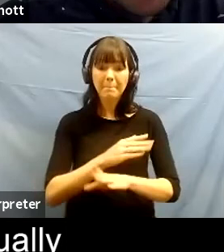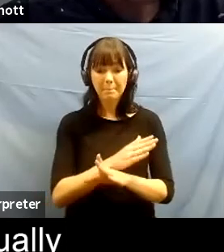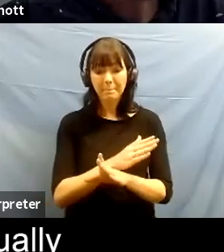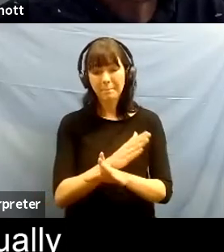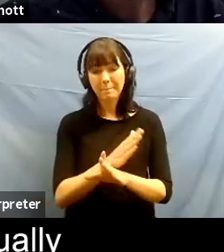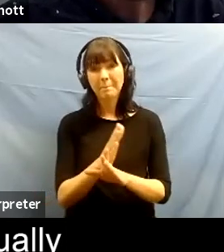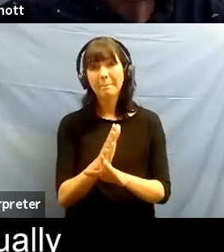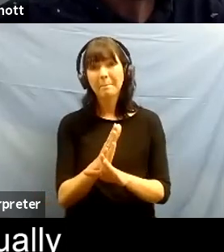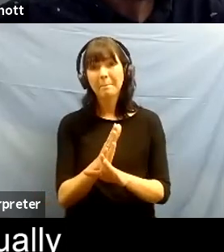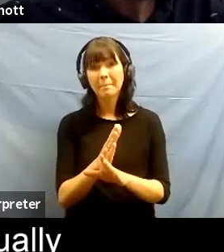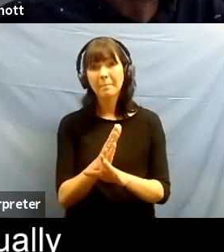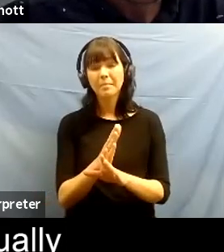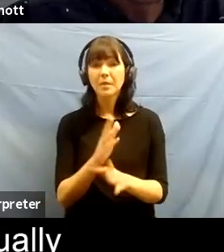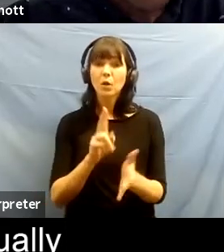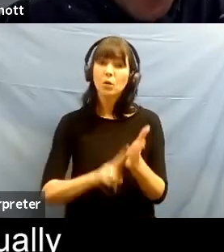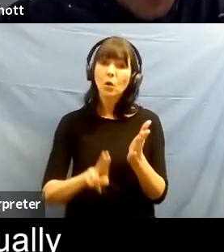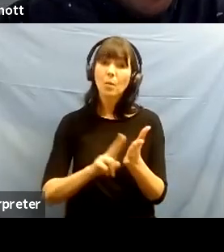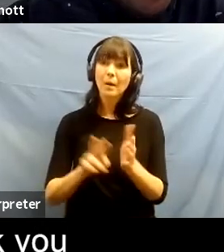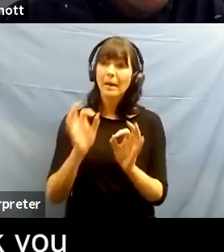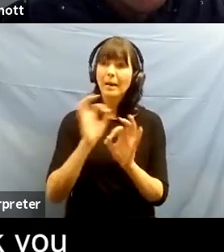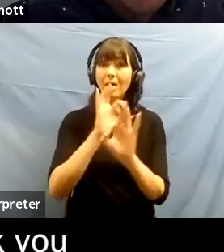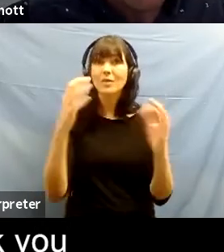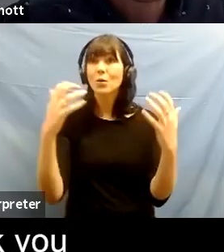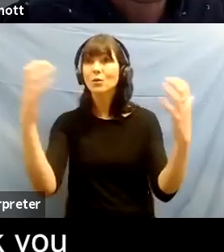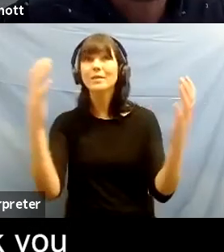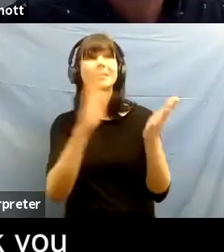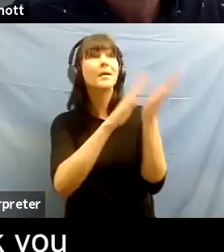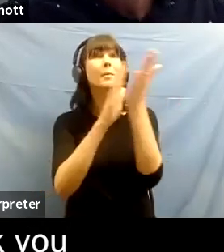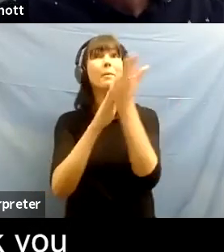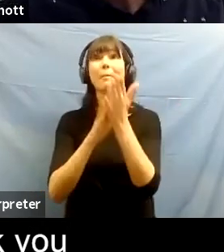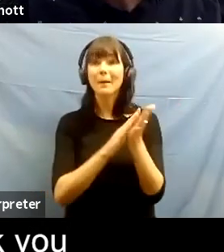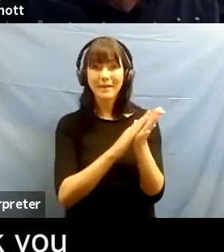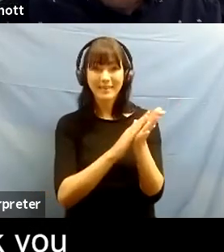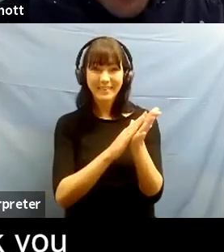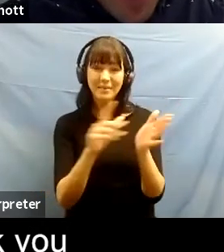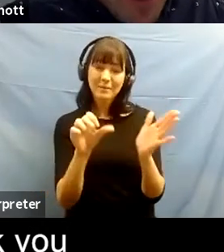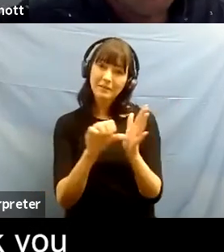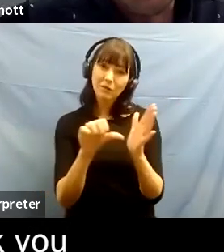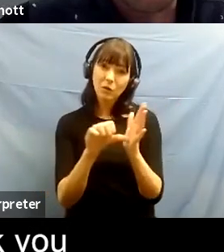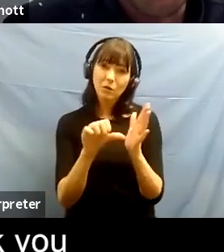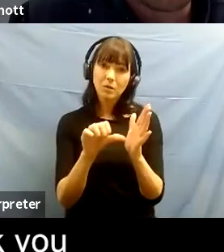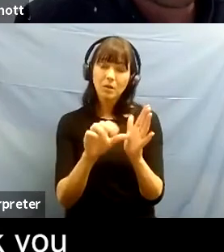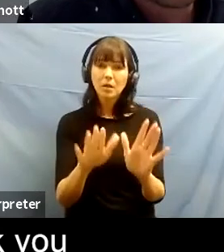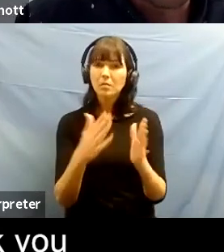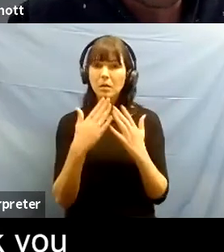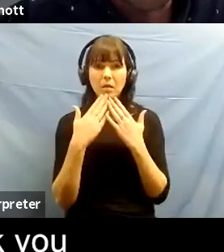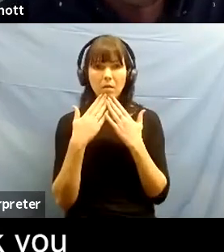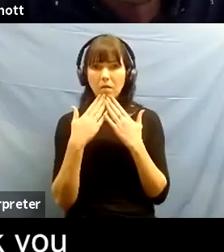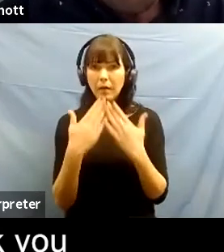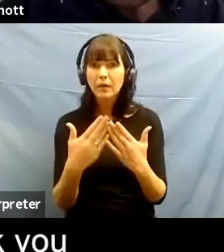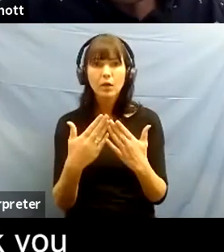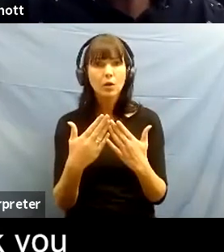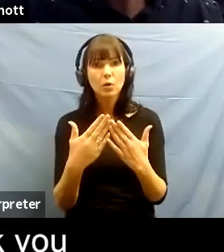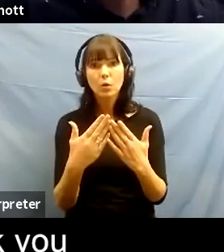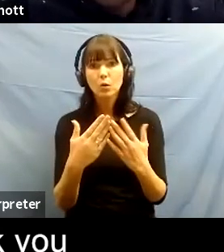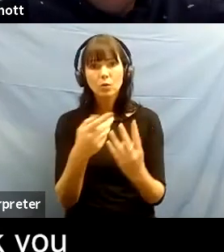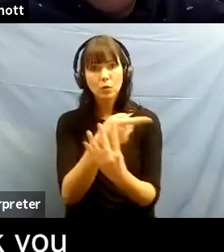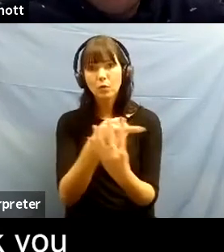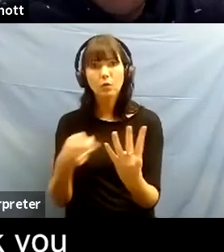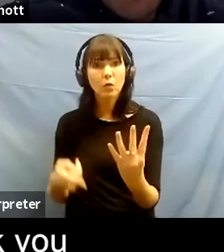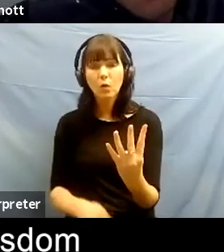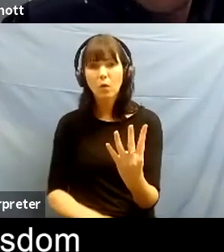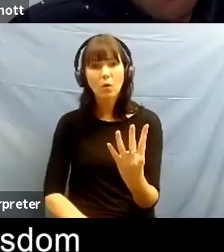on zoom i'd usually ask for a round of applause it's very difficult to do this um but a huge uh thank you to to our four panelists